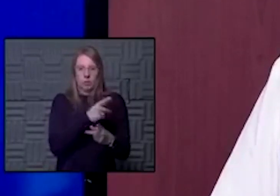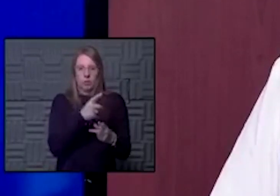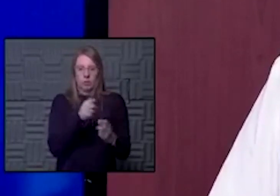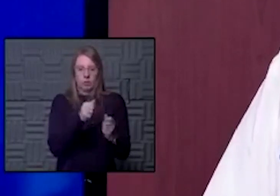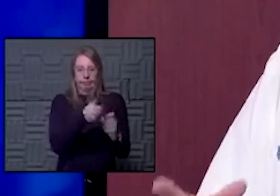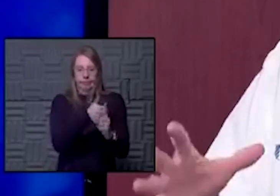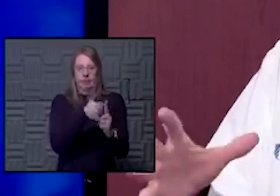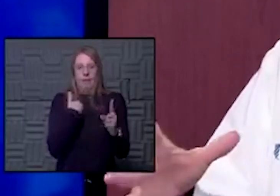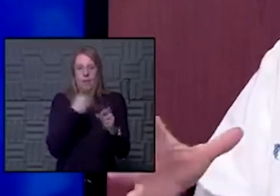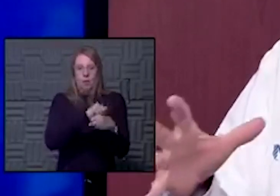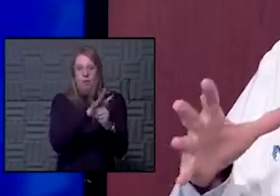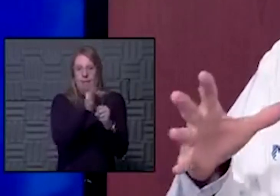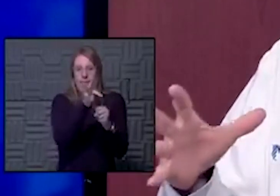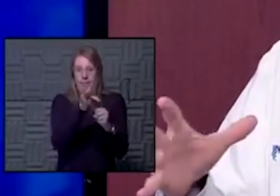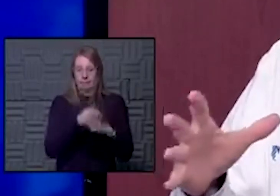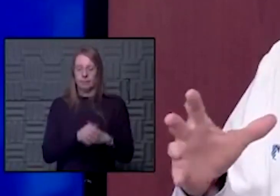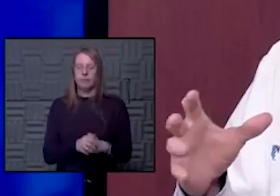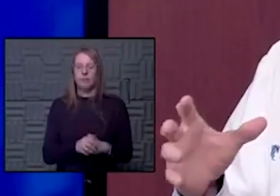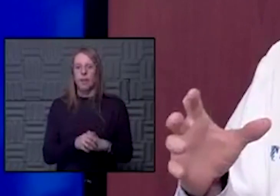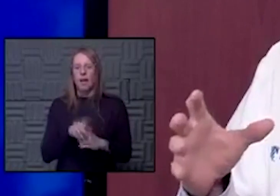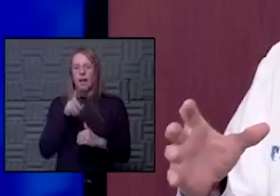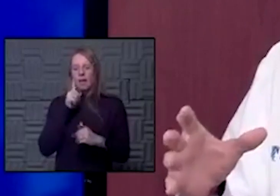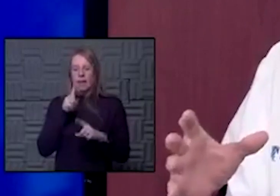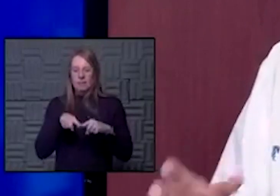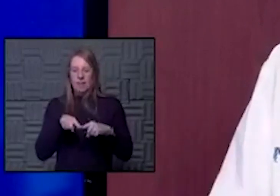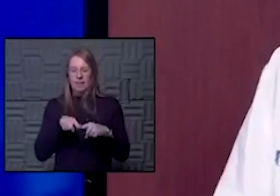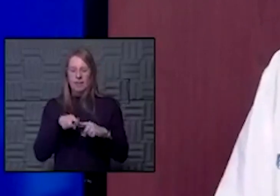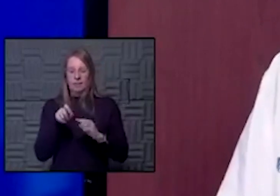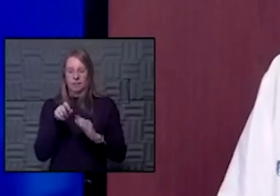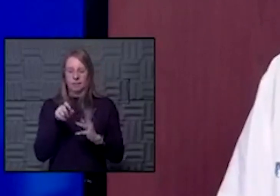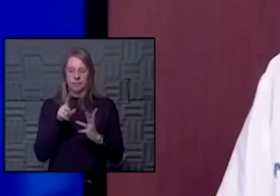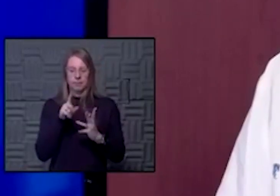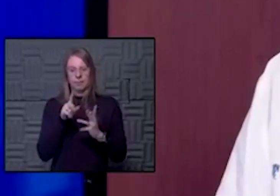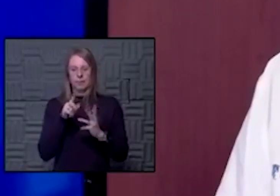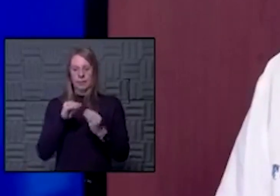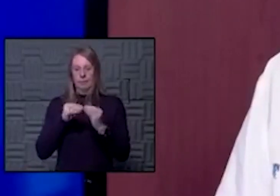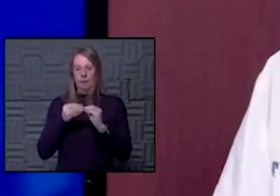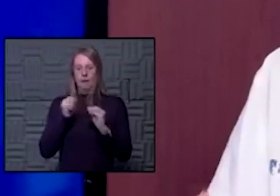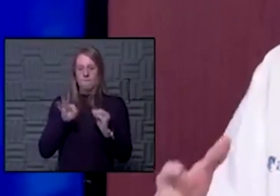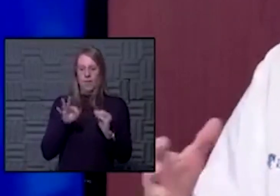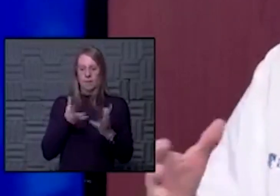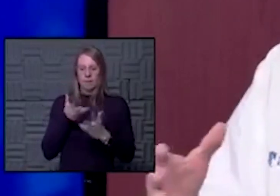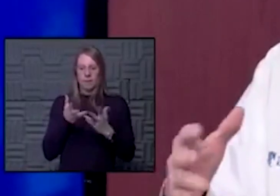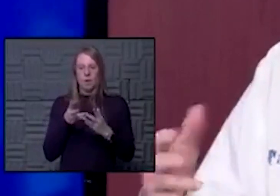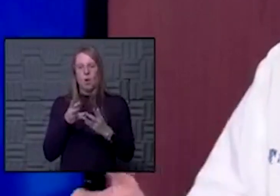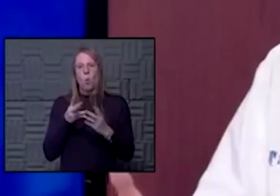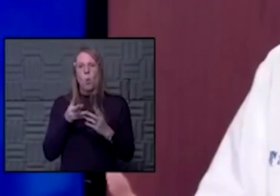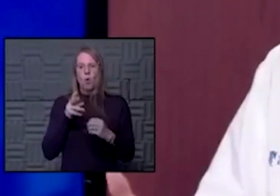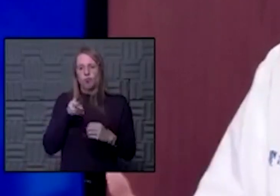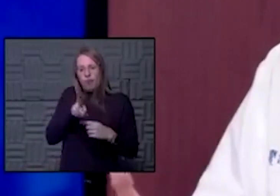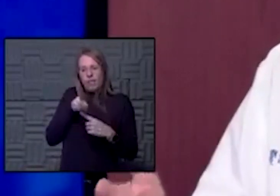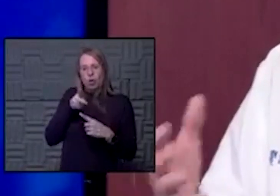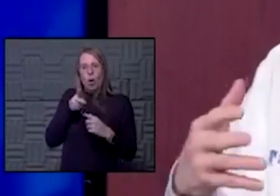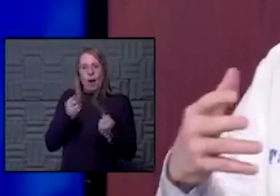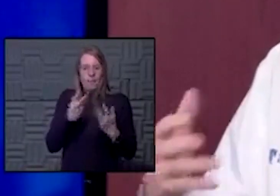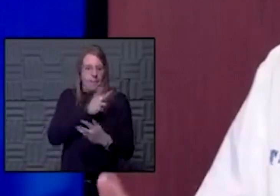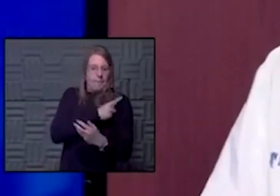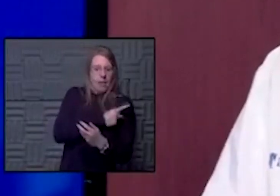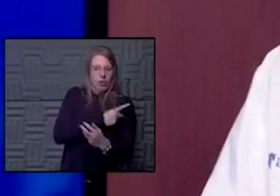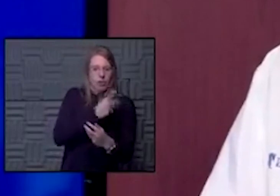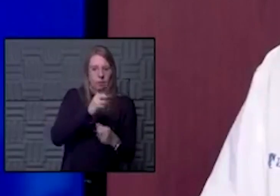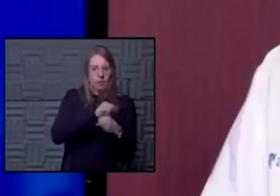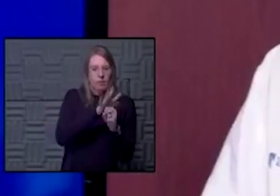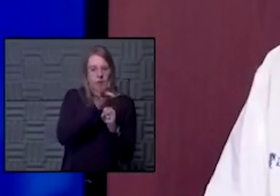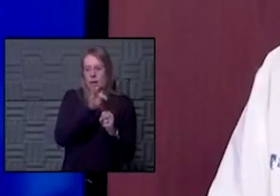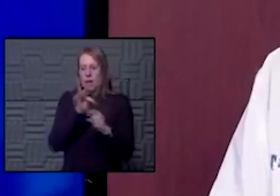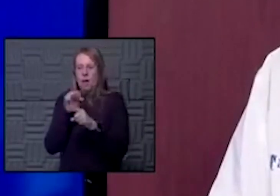throughout the state based on some number of ratio of how many patients with COVID you have and how many